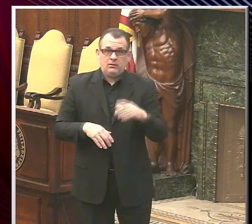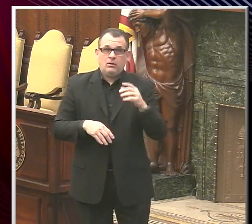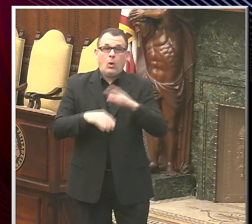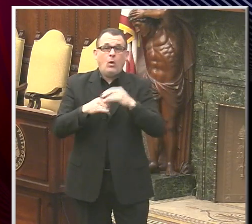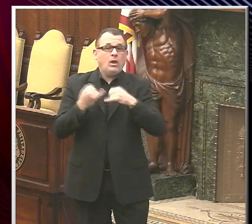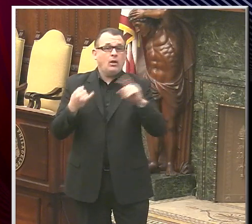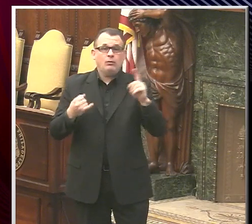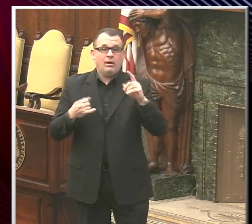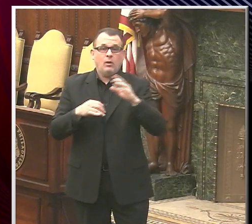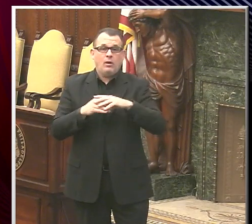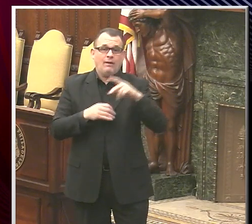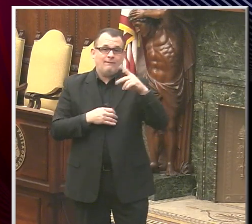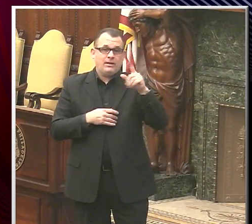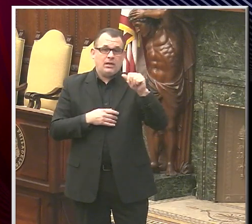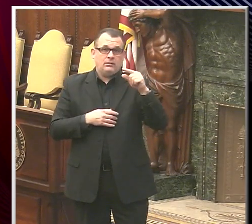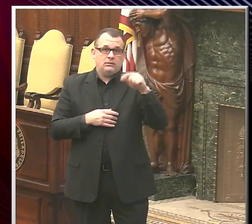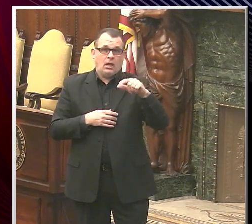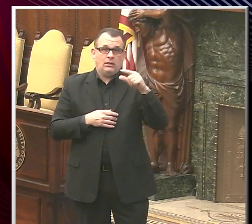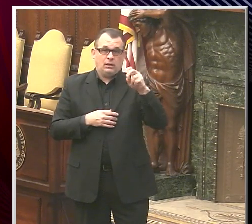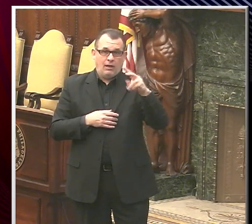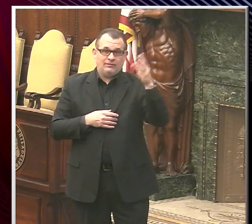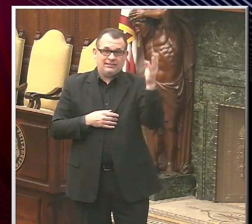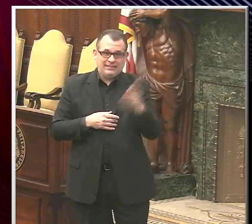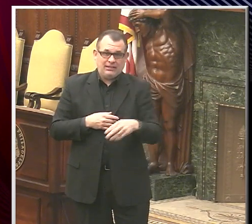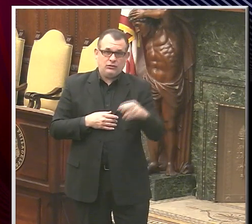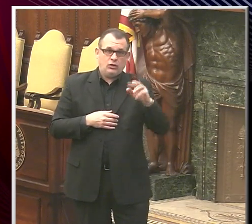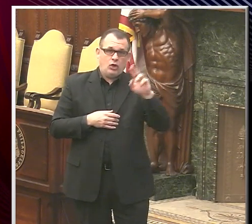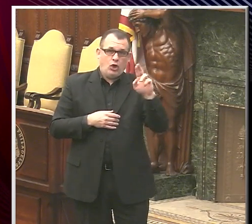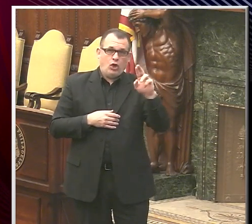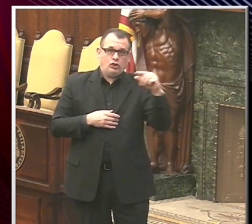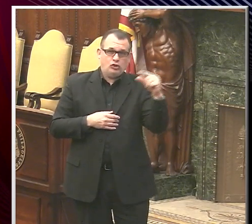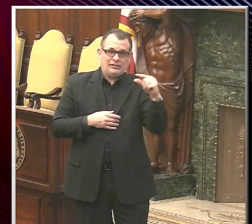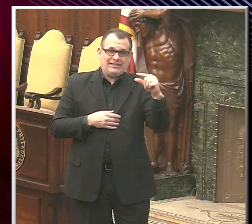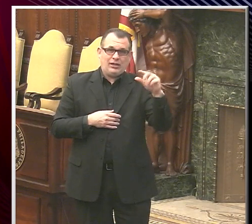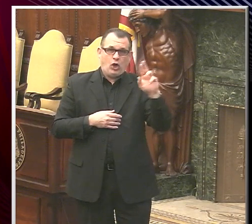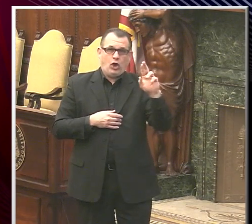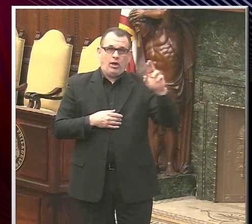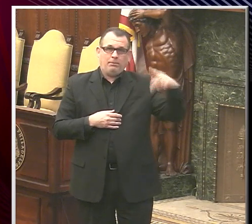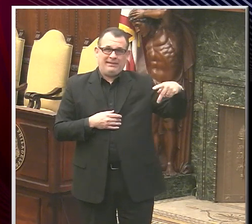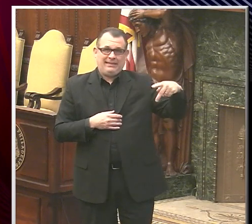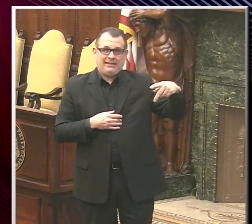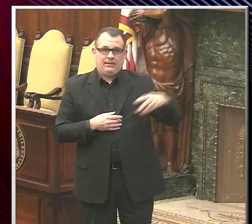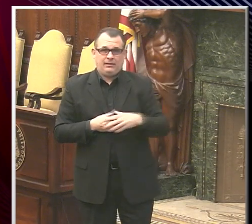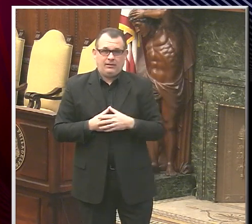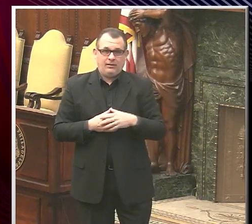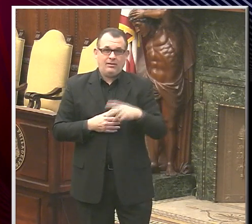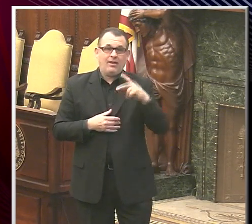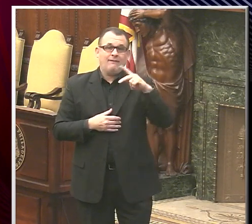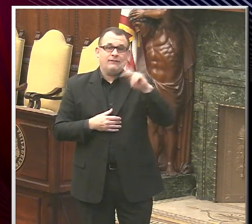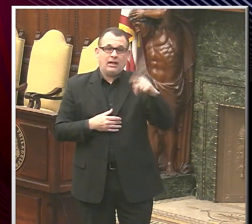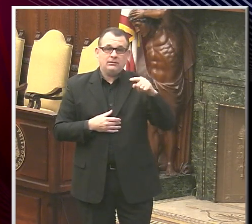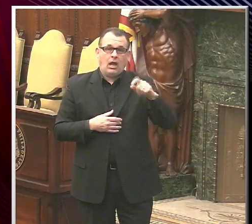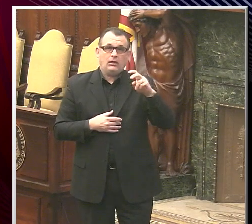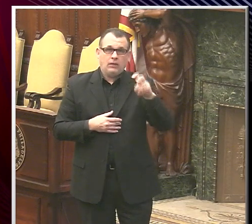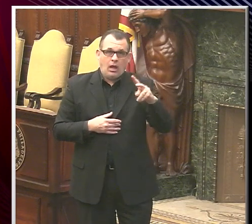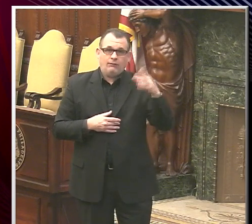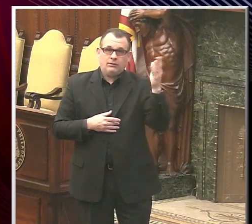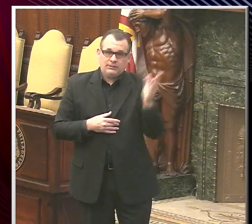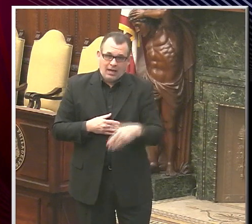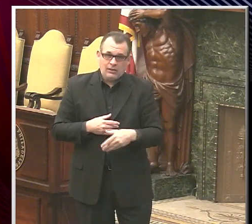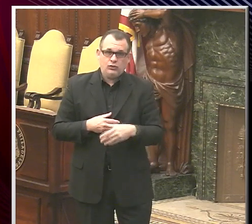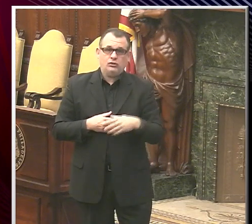.gov forward slash RGRP. That's phila.gov forward